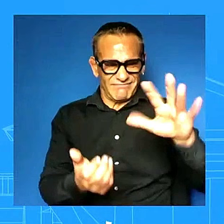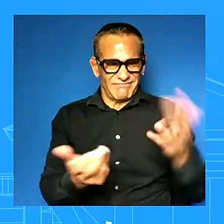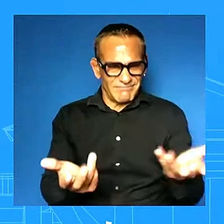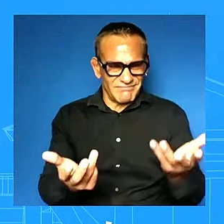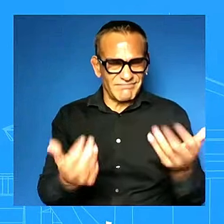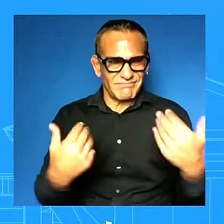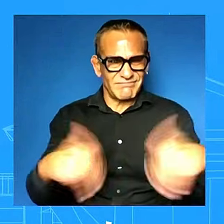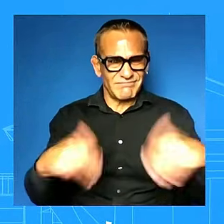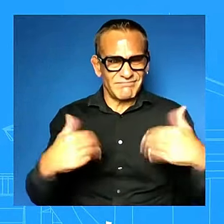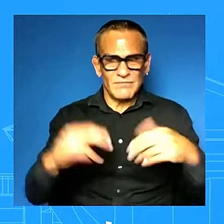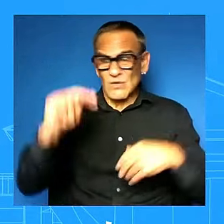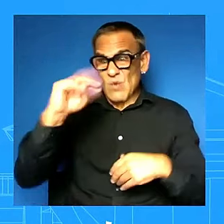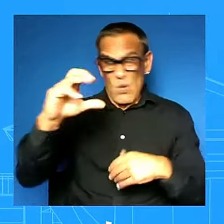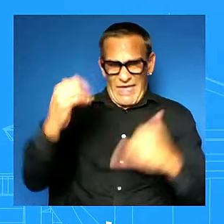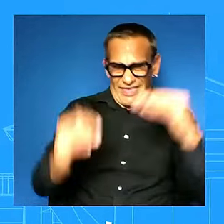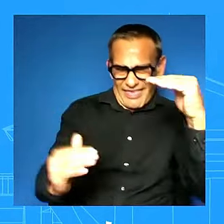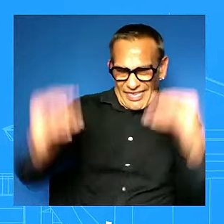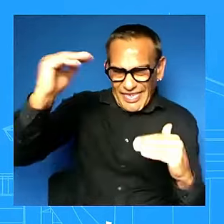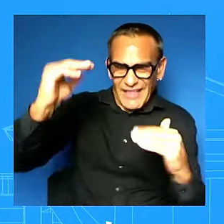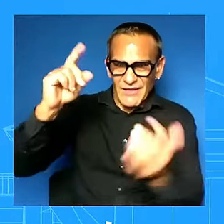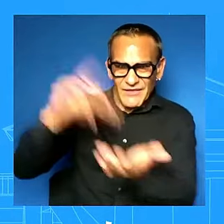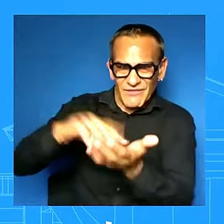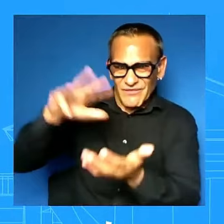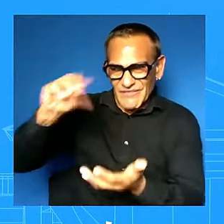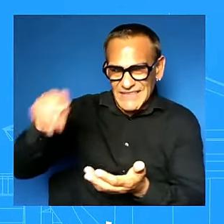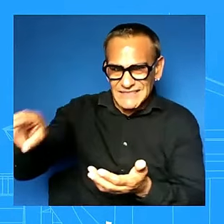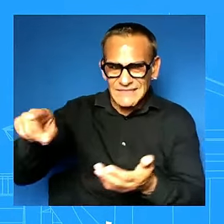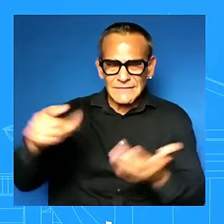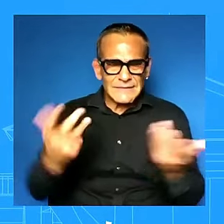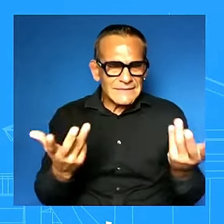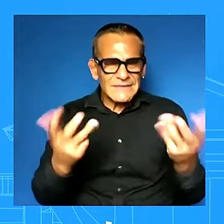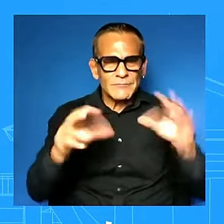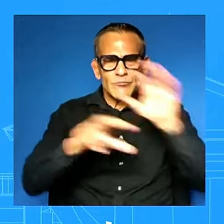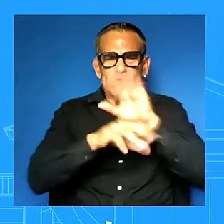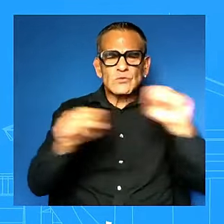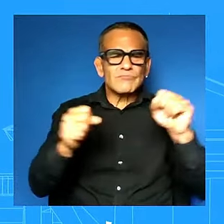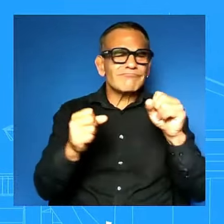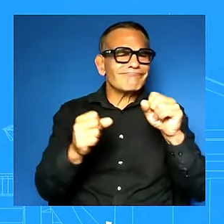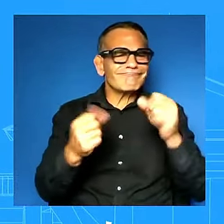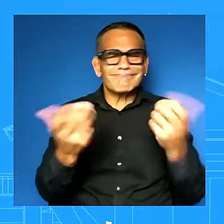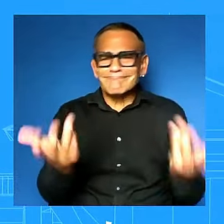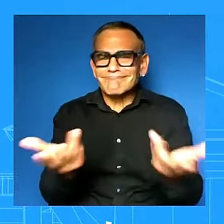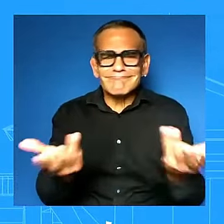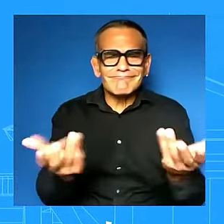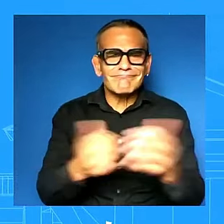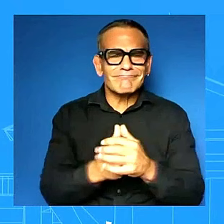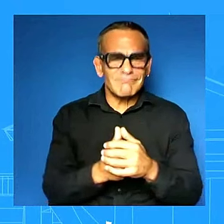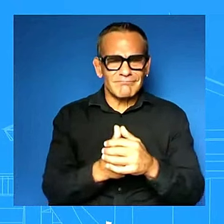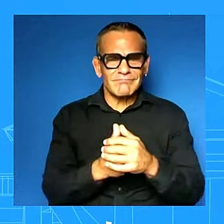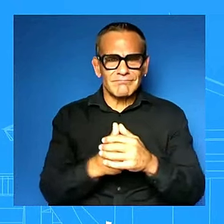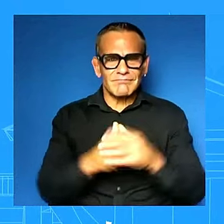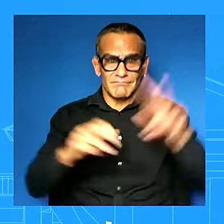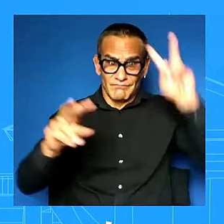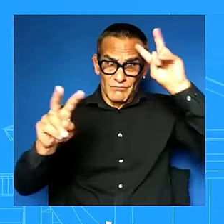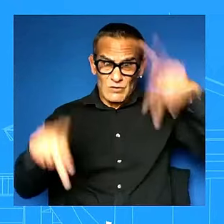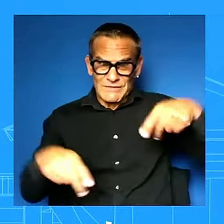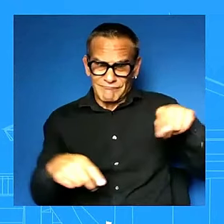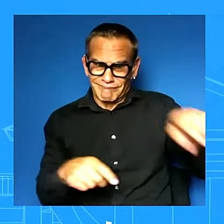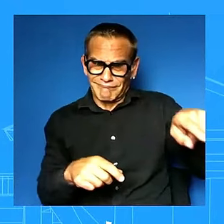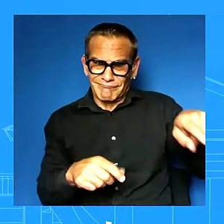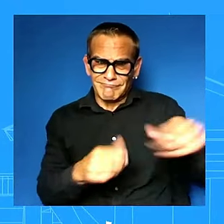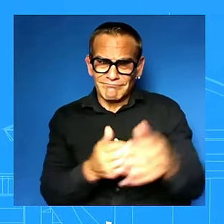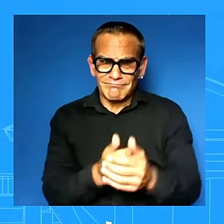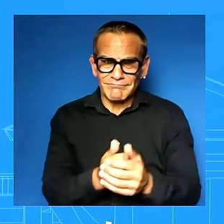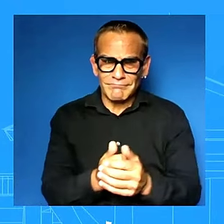president biden's policies positioned the vice president poorly in these states uh to win this election